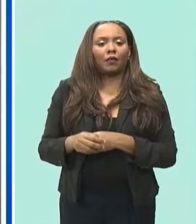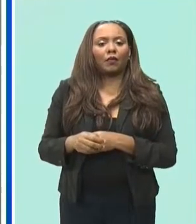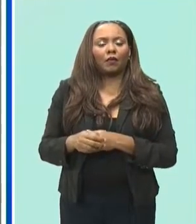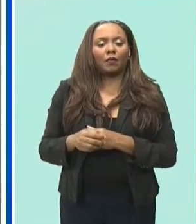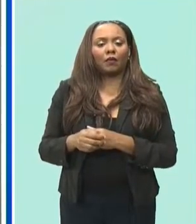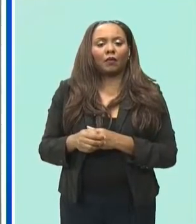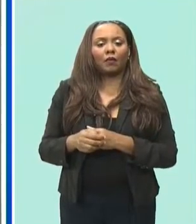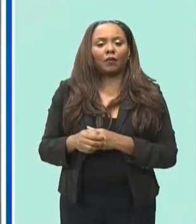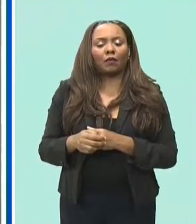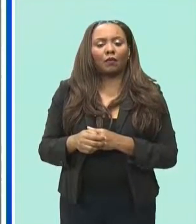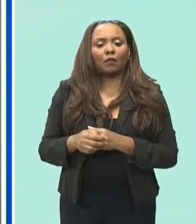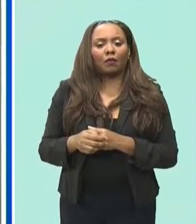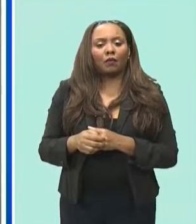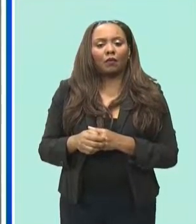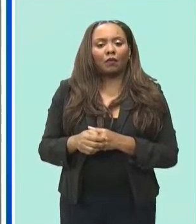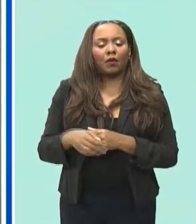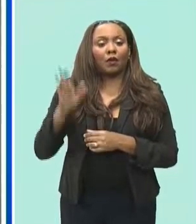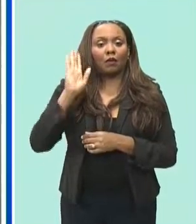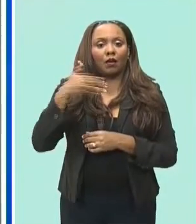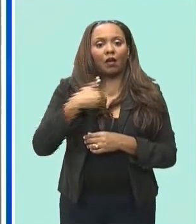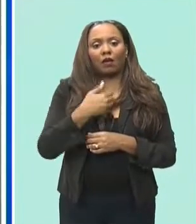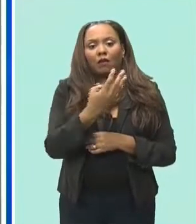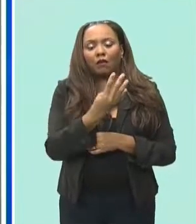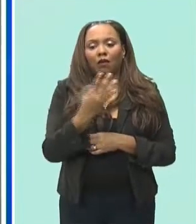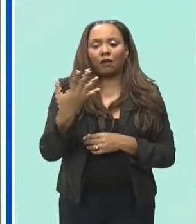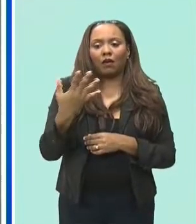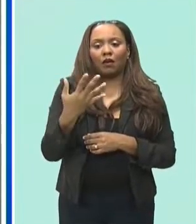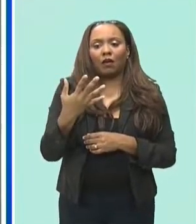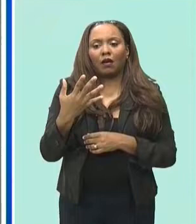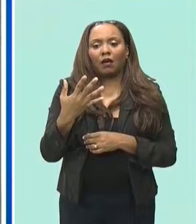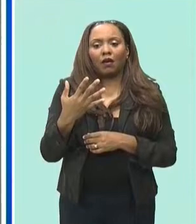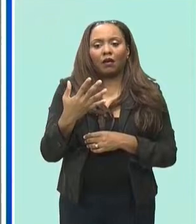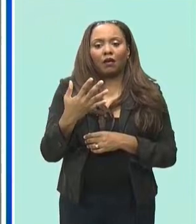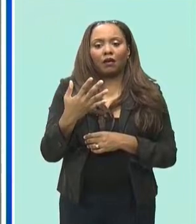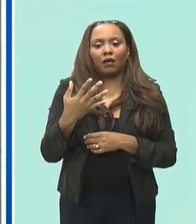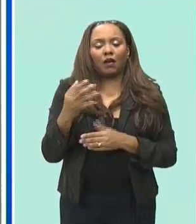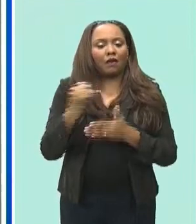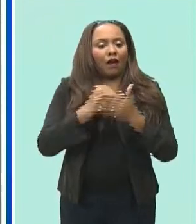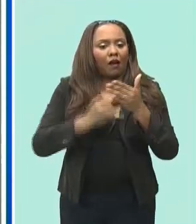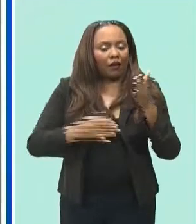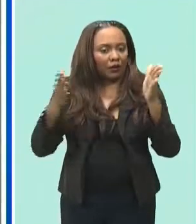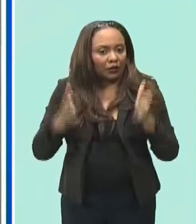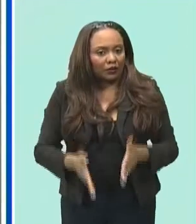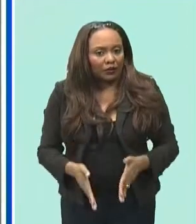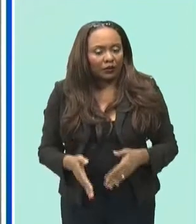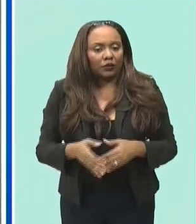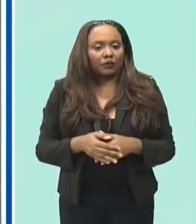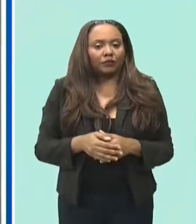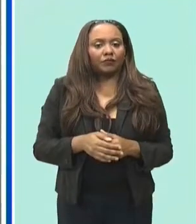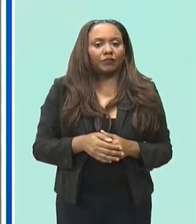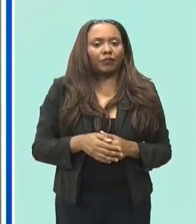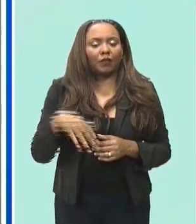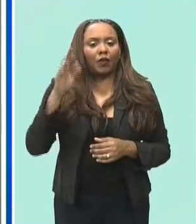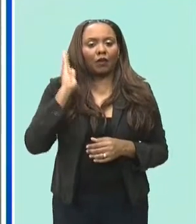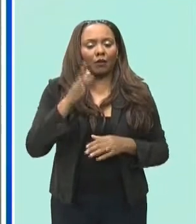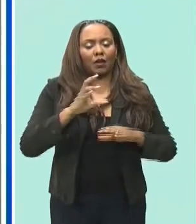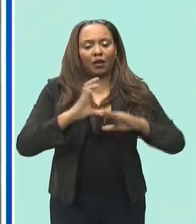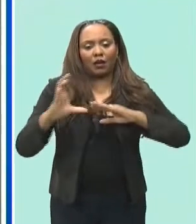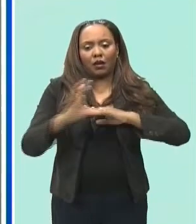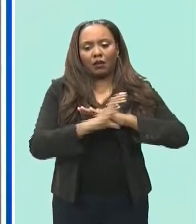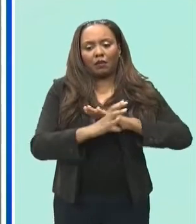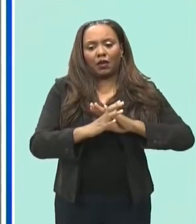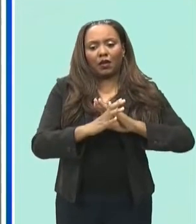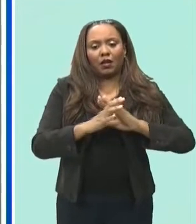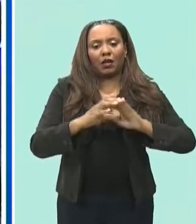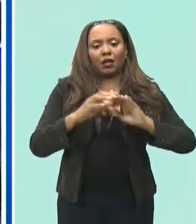about four or five barbadian visual artists um and that will be a part of a caribbean exhibition